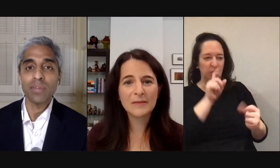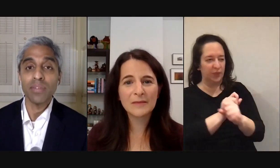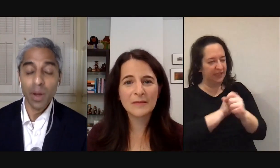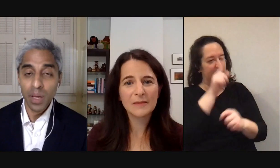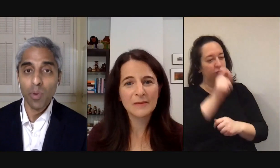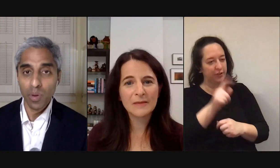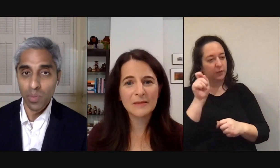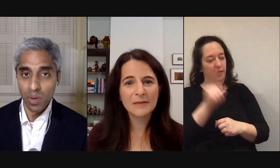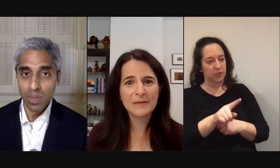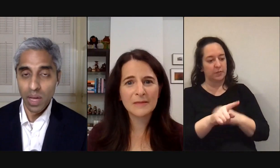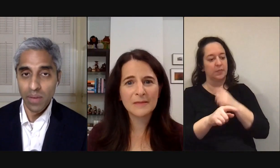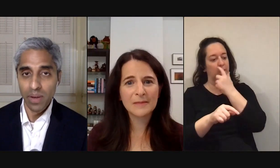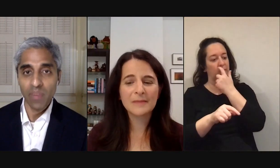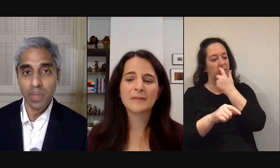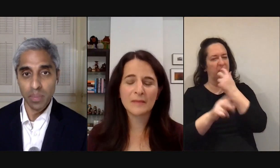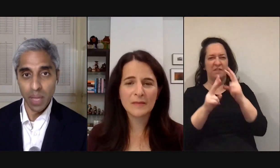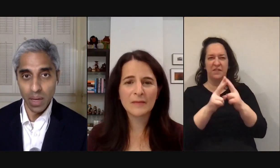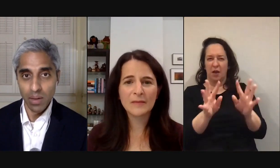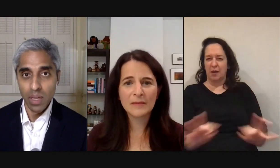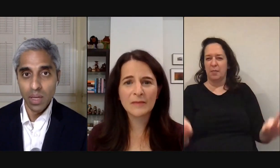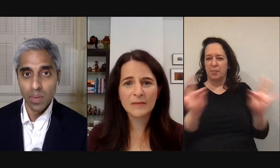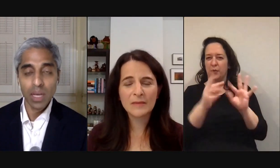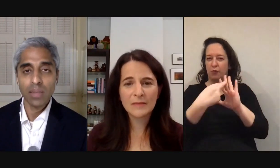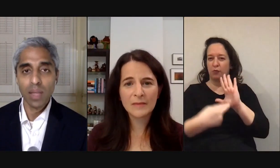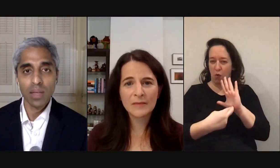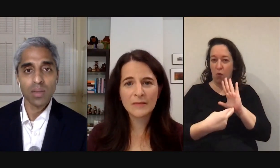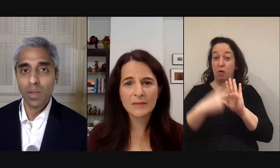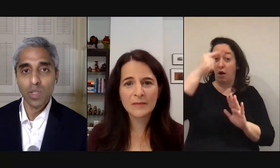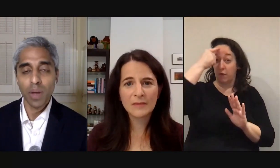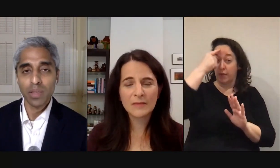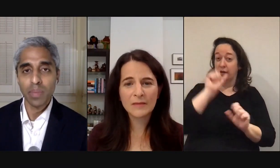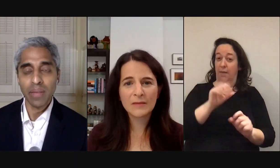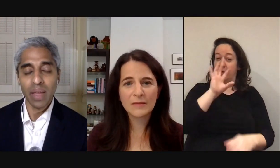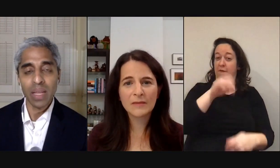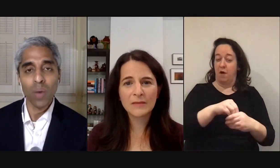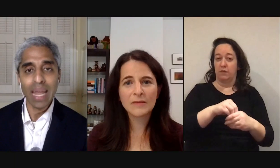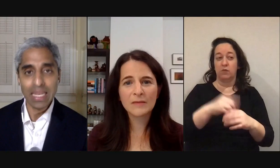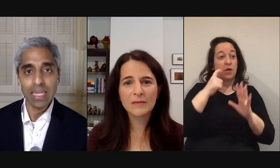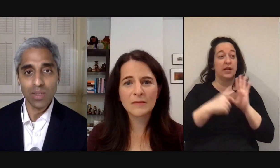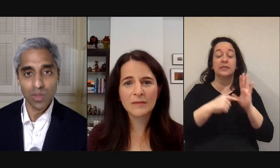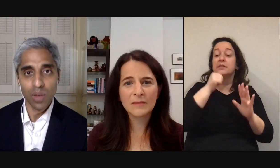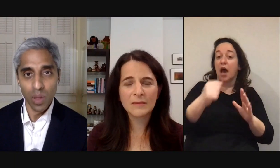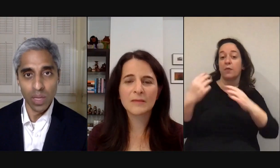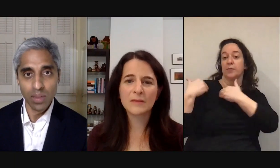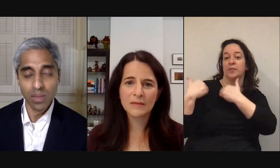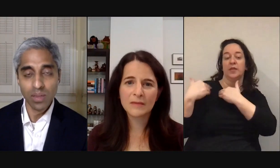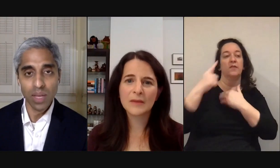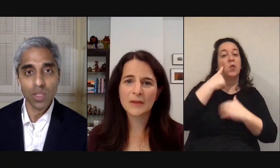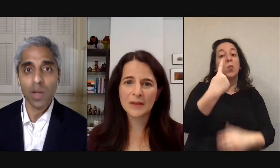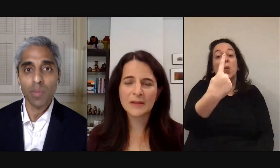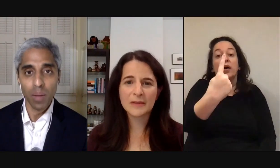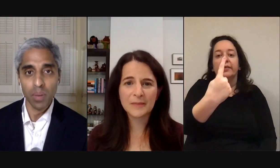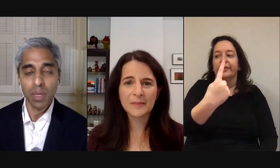is that there is a very important role for a government to play here recognizing that it's not the responsibility of any one entity to solve loneliness